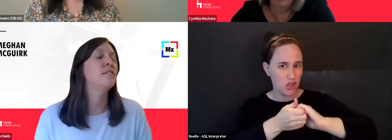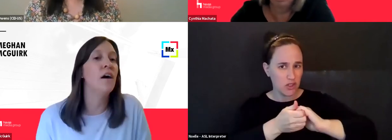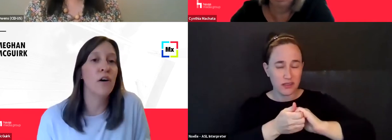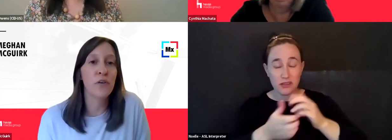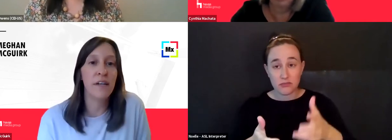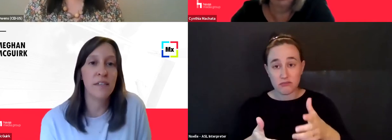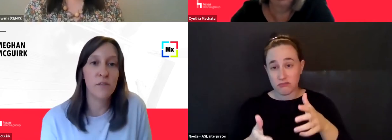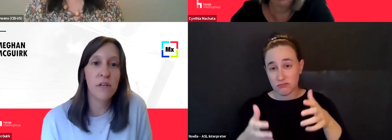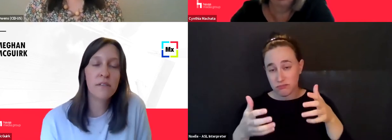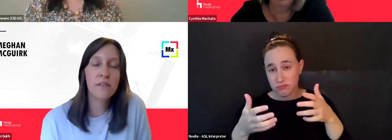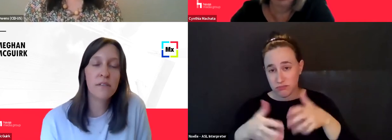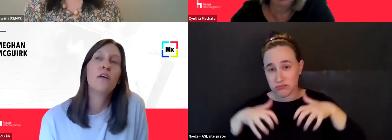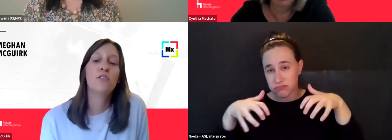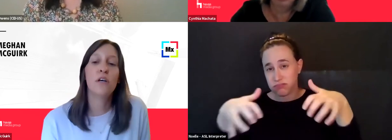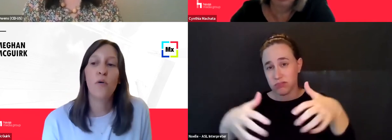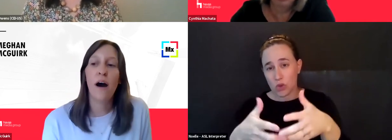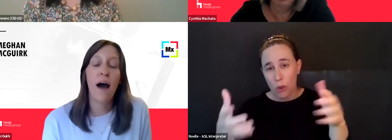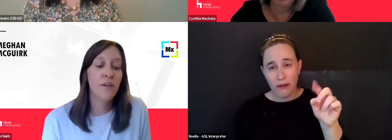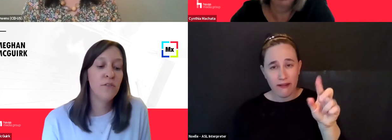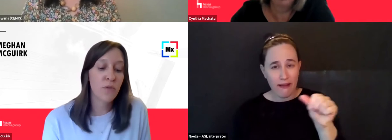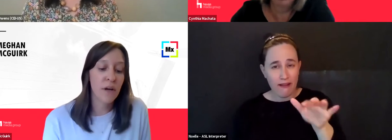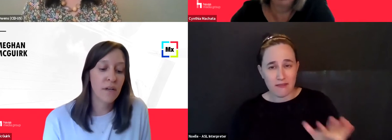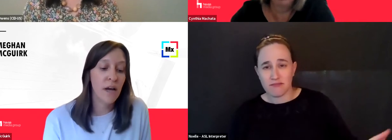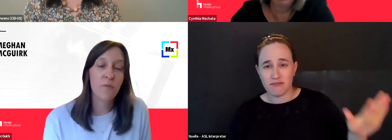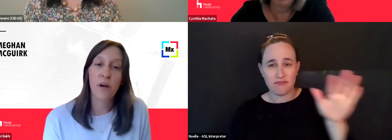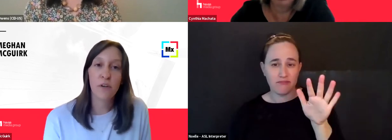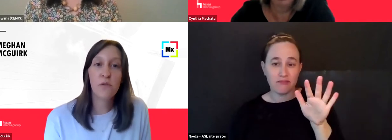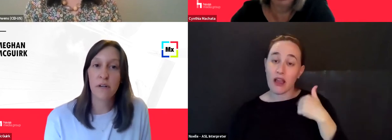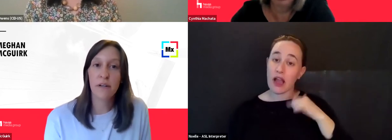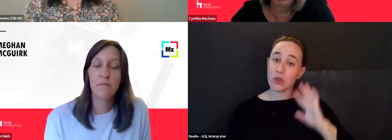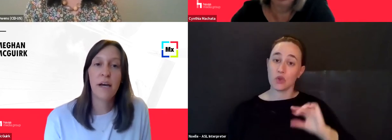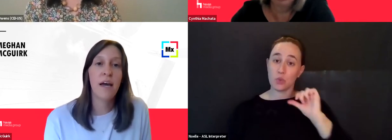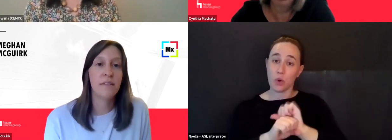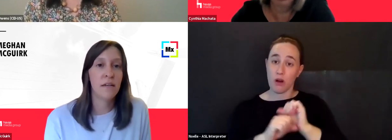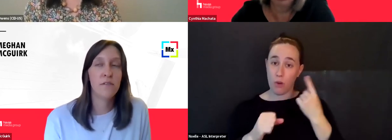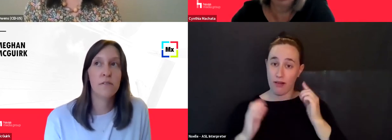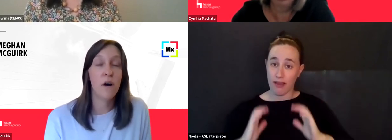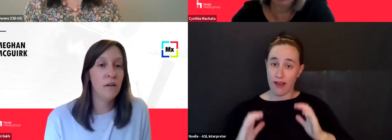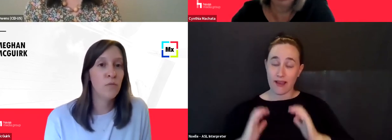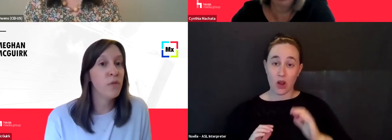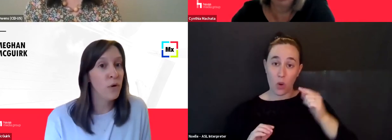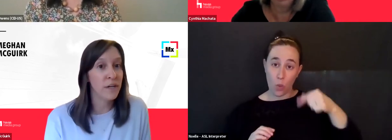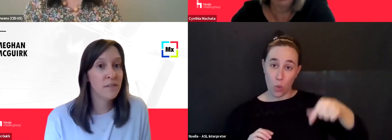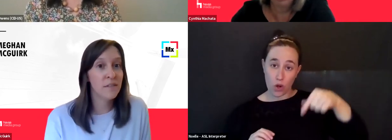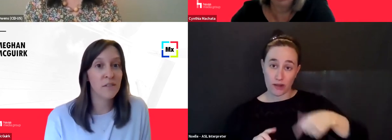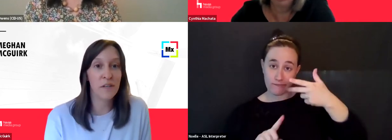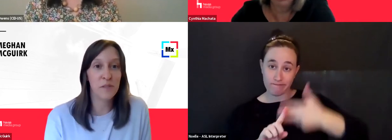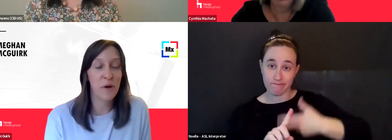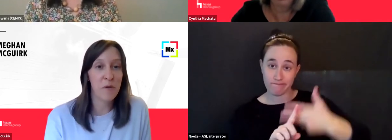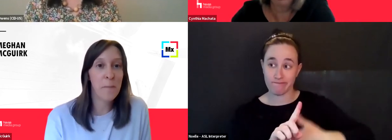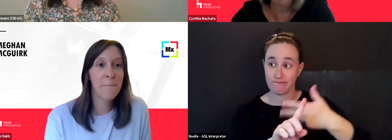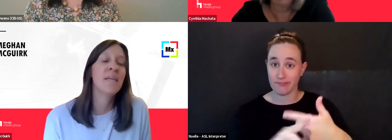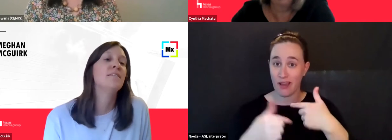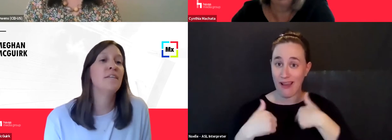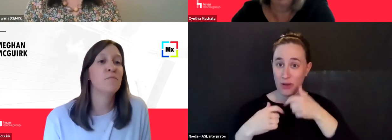and it's not all created equal. So I used to work on a client where every quarter I had to sit on a call with lawyers in their legal